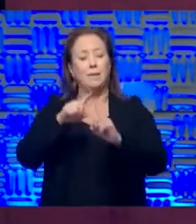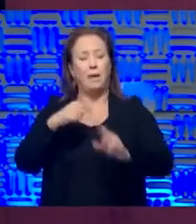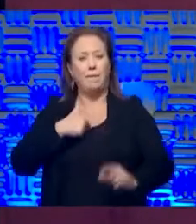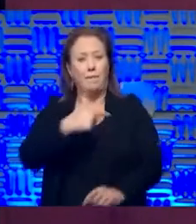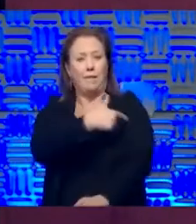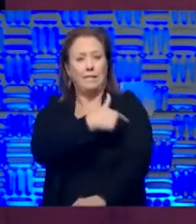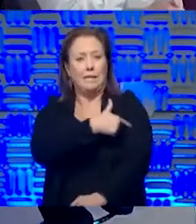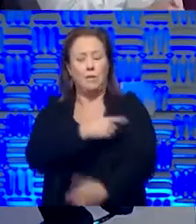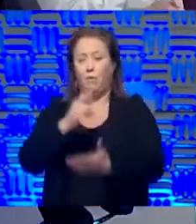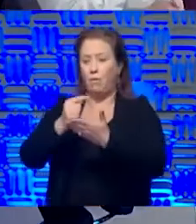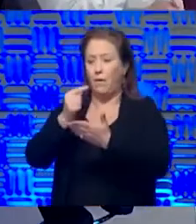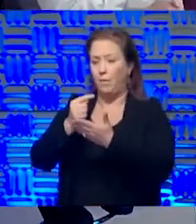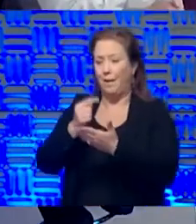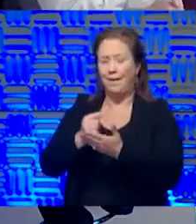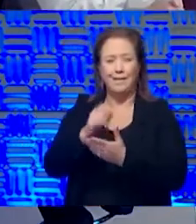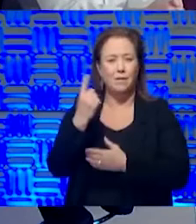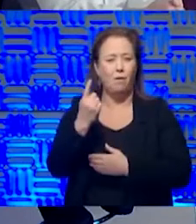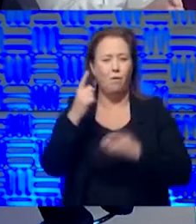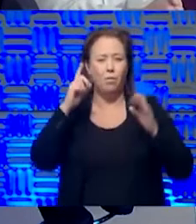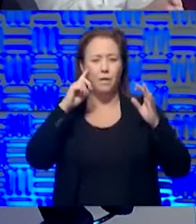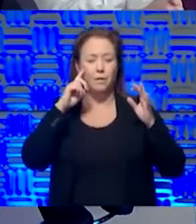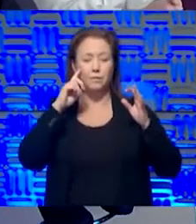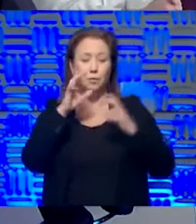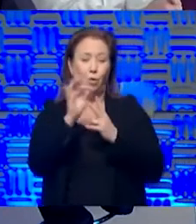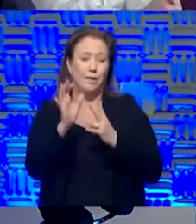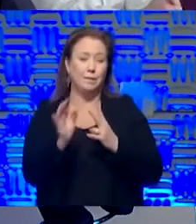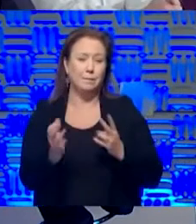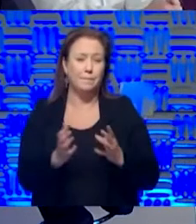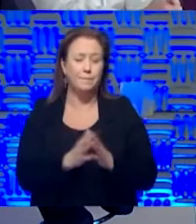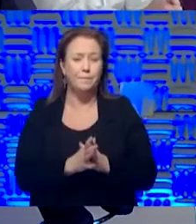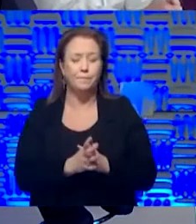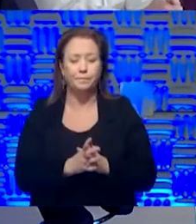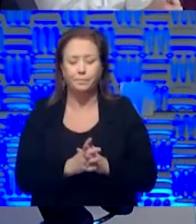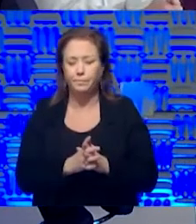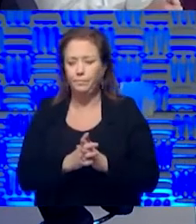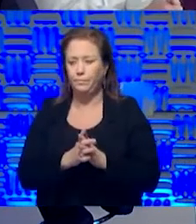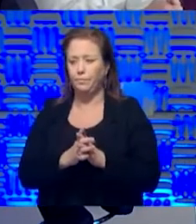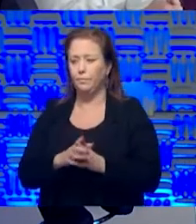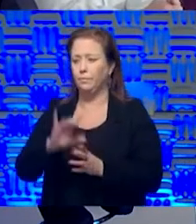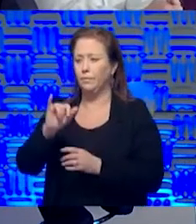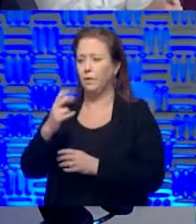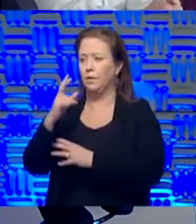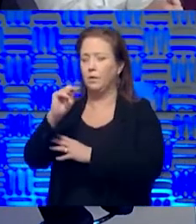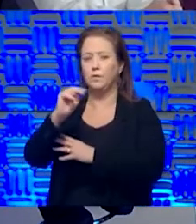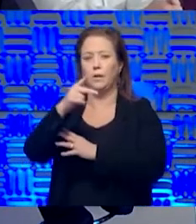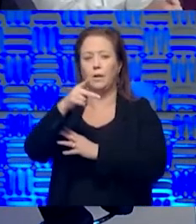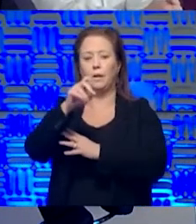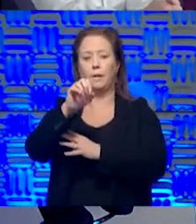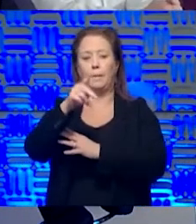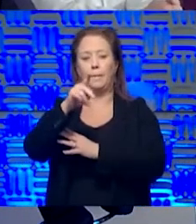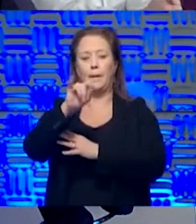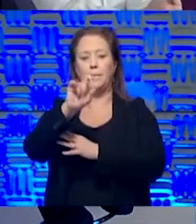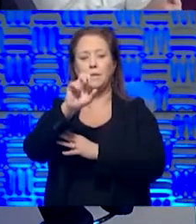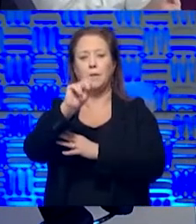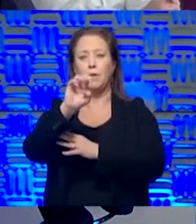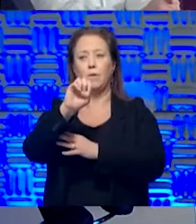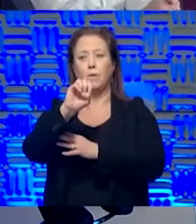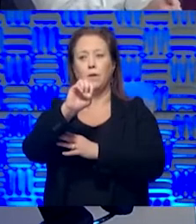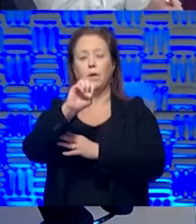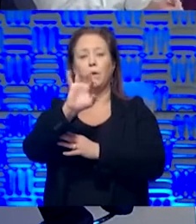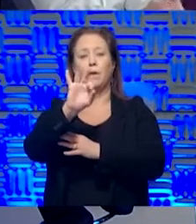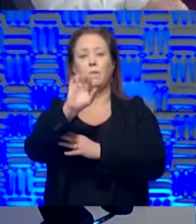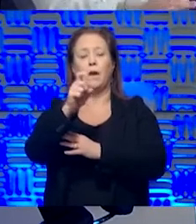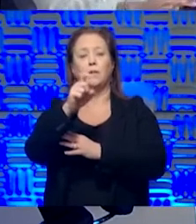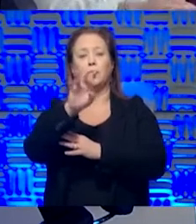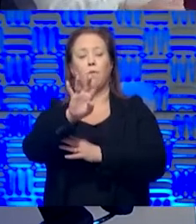have. So, okay. Other questions out there. Yeah. Hello. This is John at the stone over at Fox four news. I'd like to ask